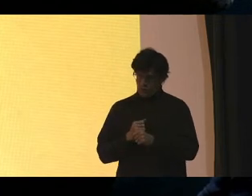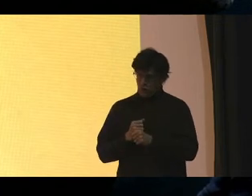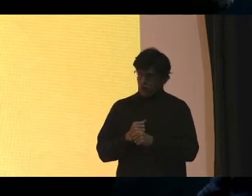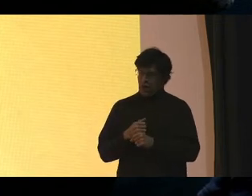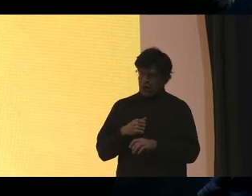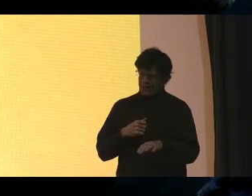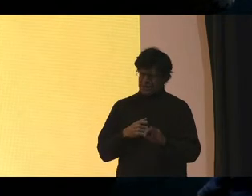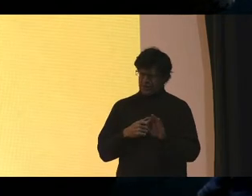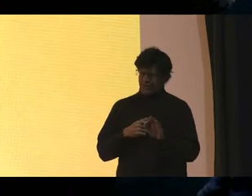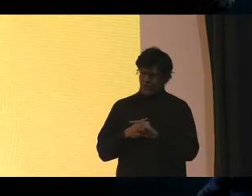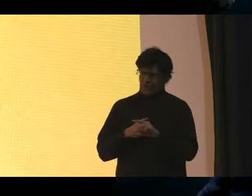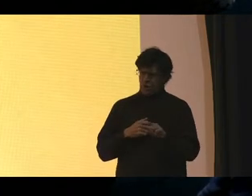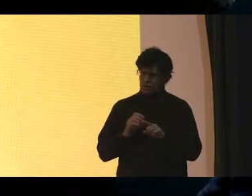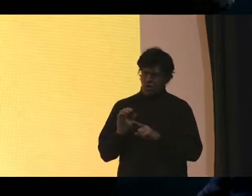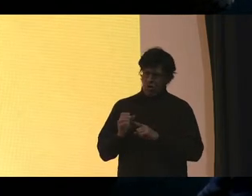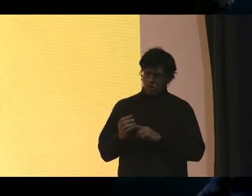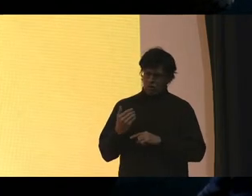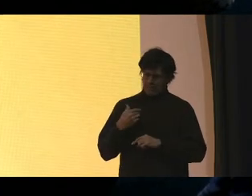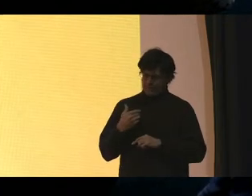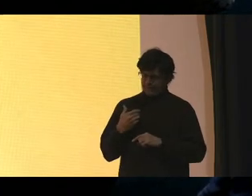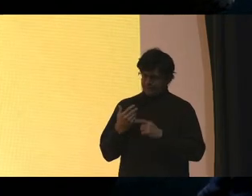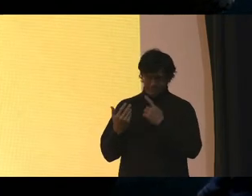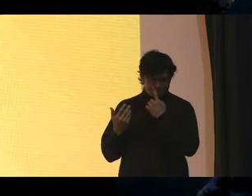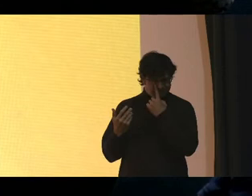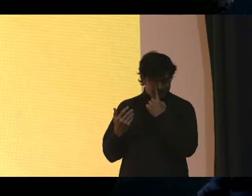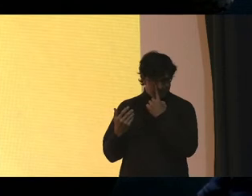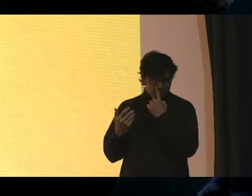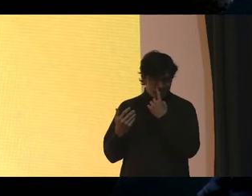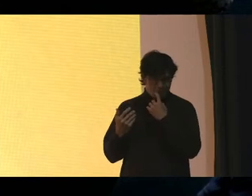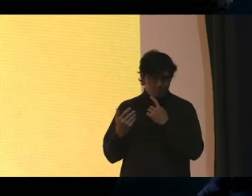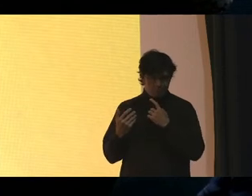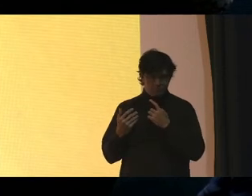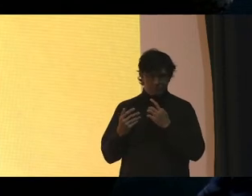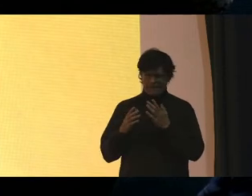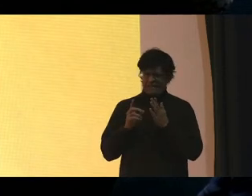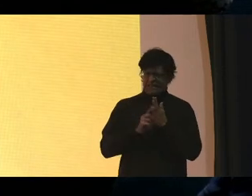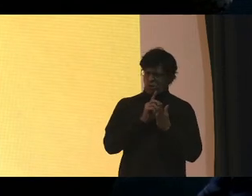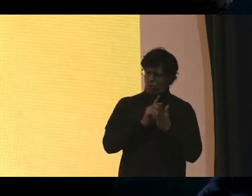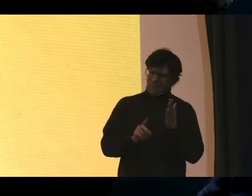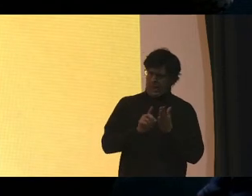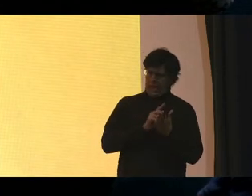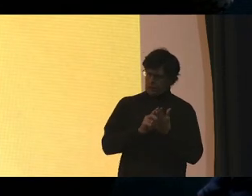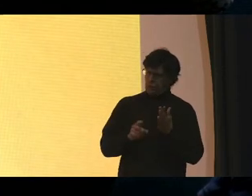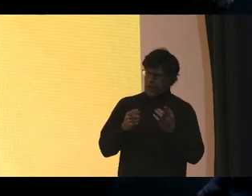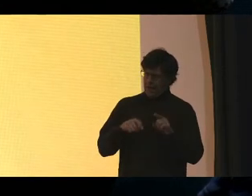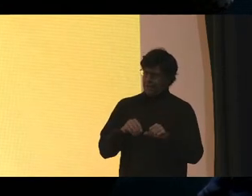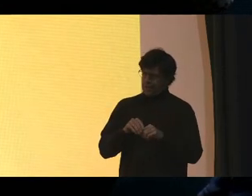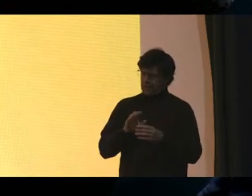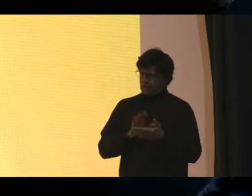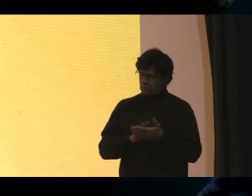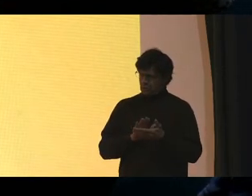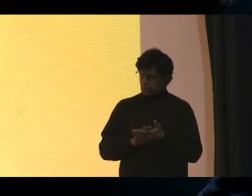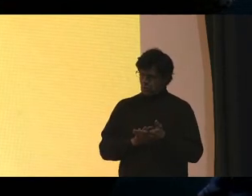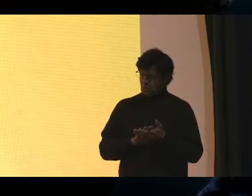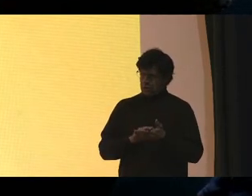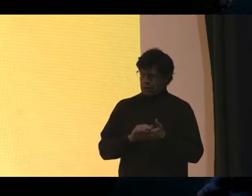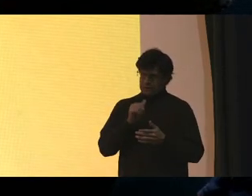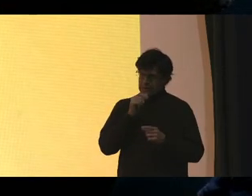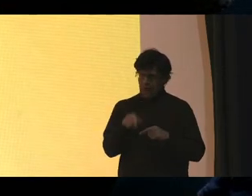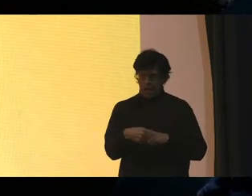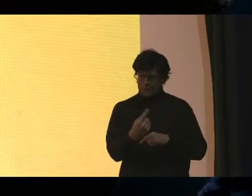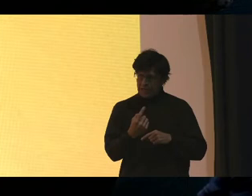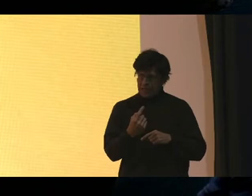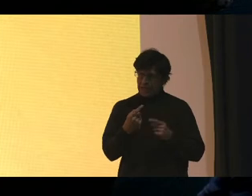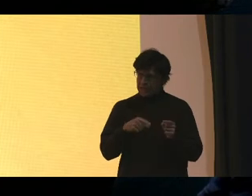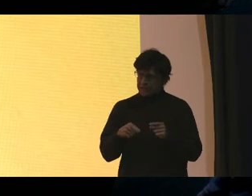discovered that there's a culture of racism and discrimination going on in the school It's not isolated incidences